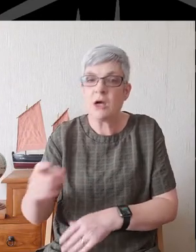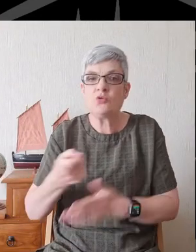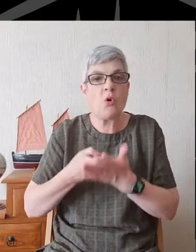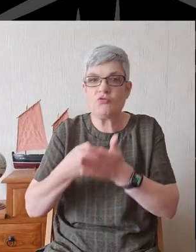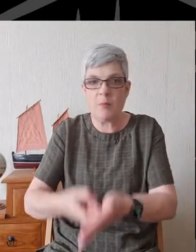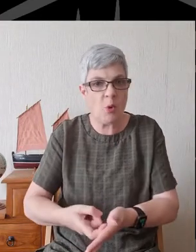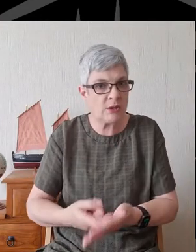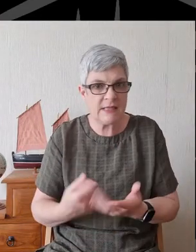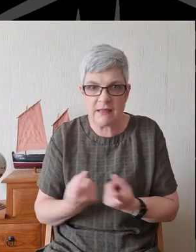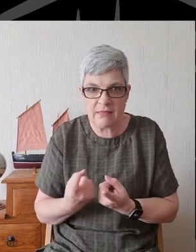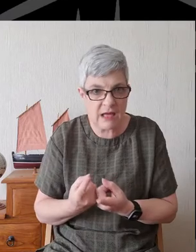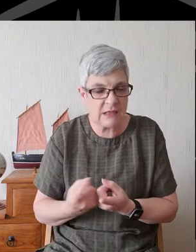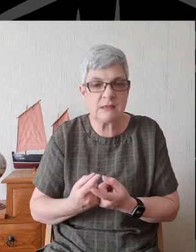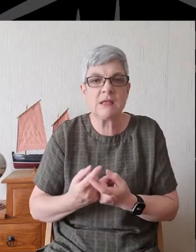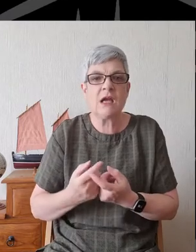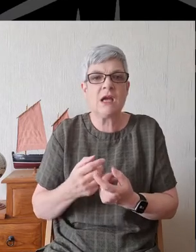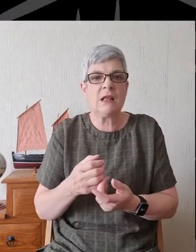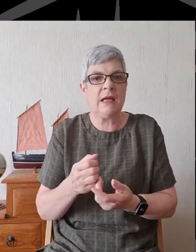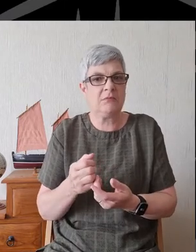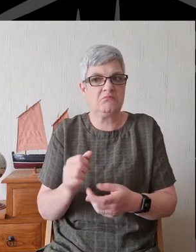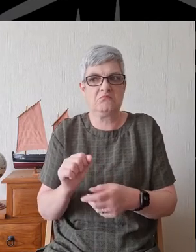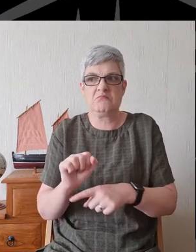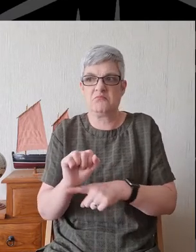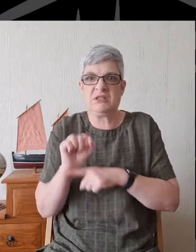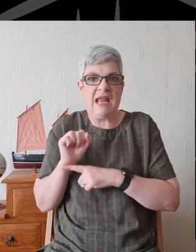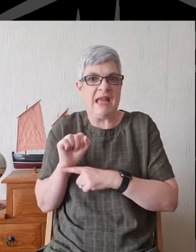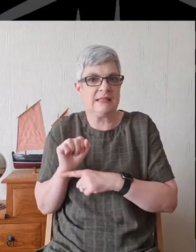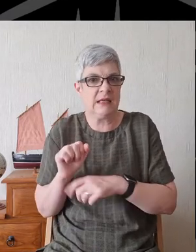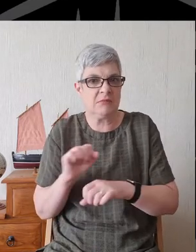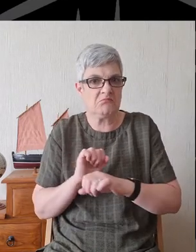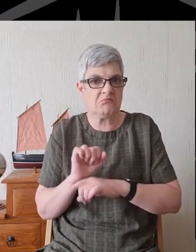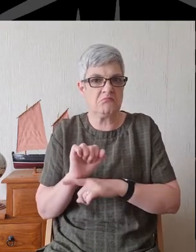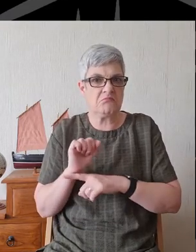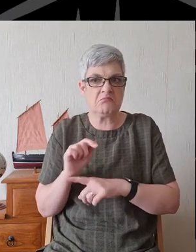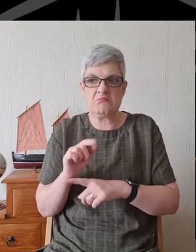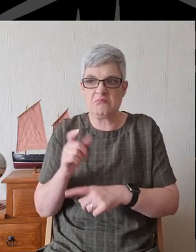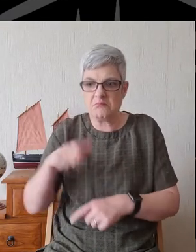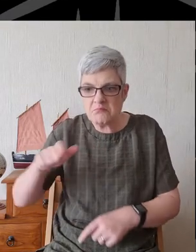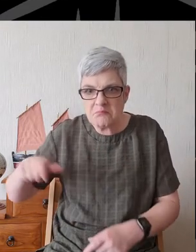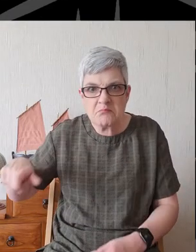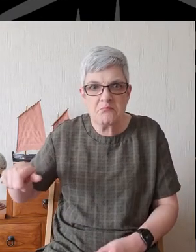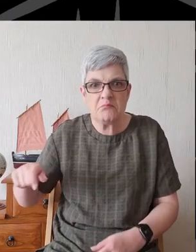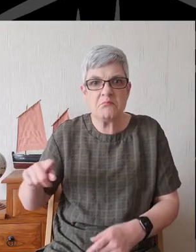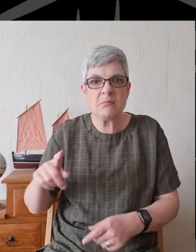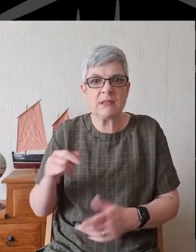offenses, shielding perpetrators. keep it quiet, hush it up.